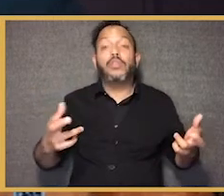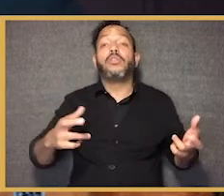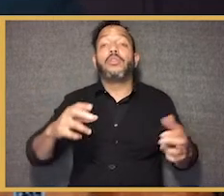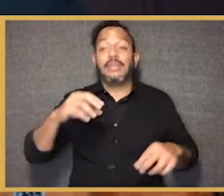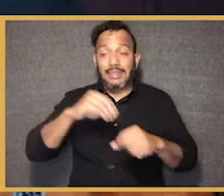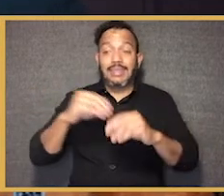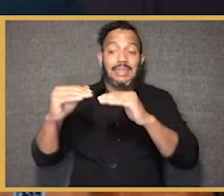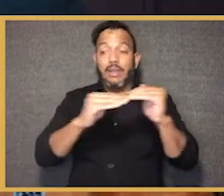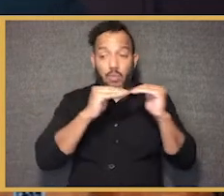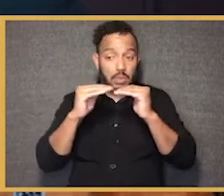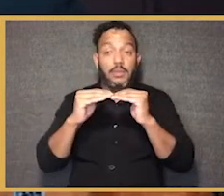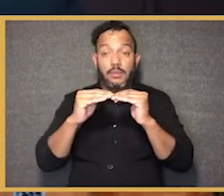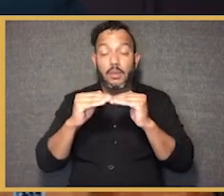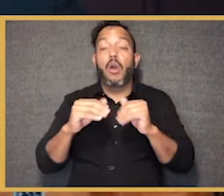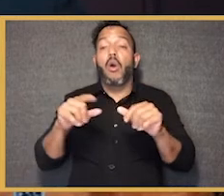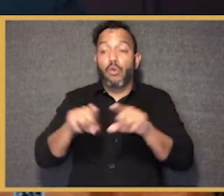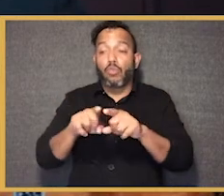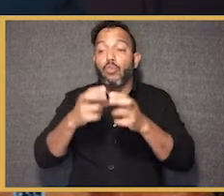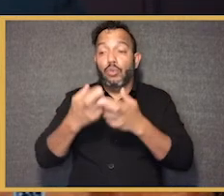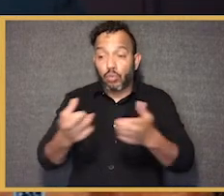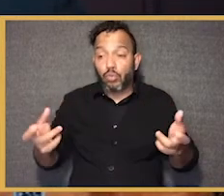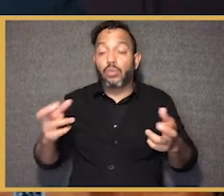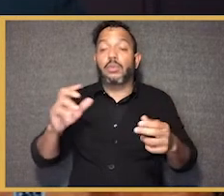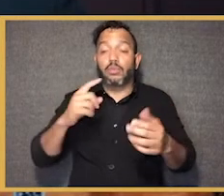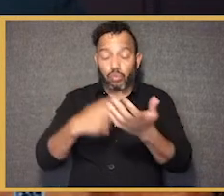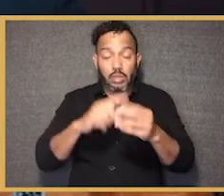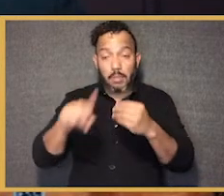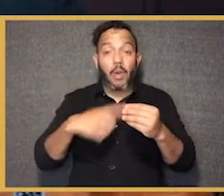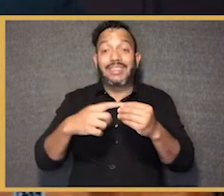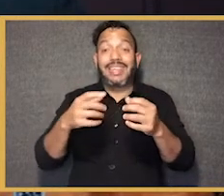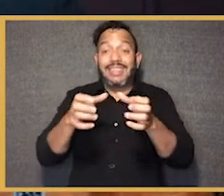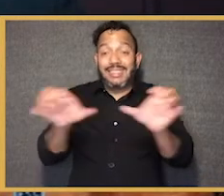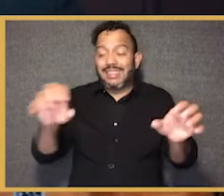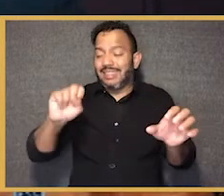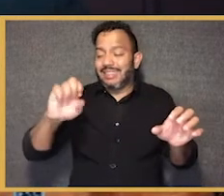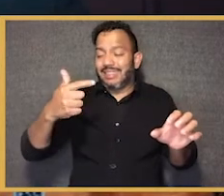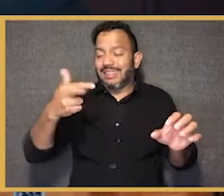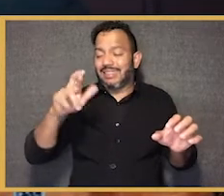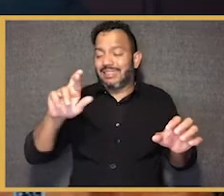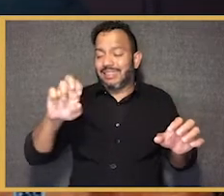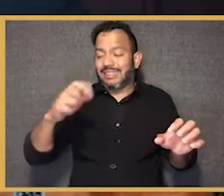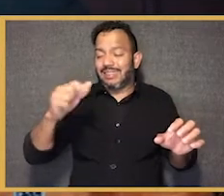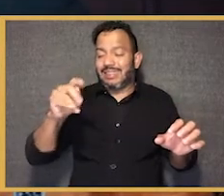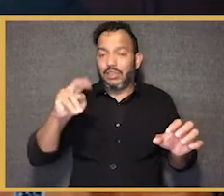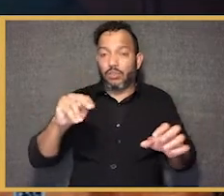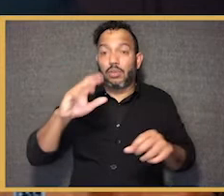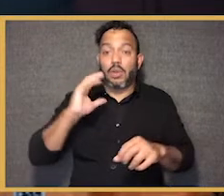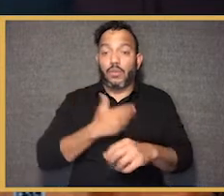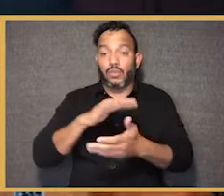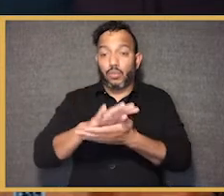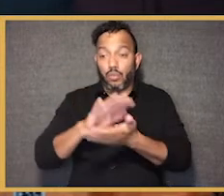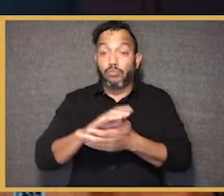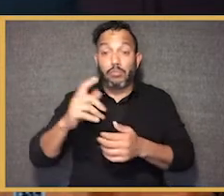inequities. We have to grapple with the segregation of our schools. You know, think about New York City where I